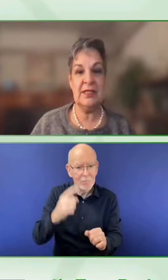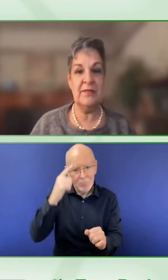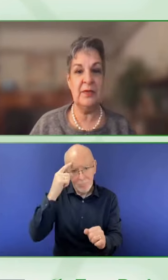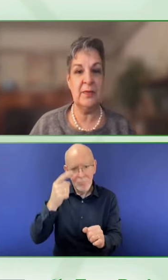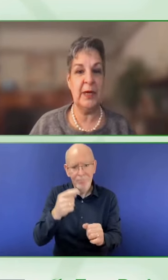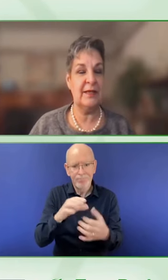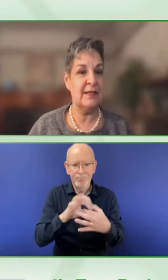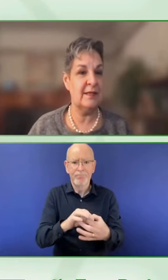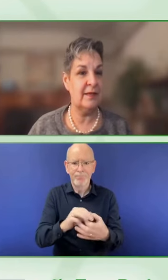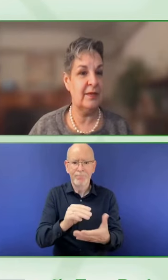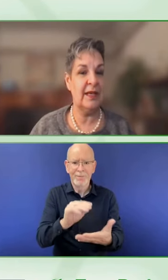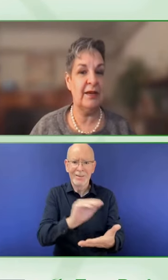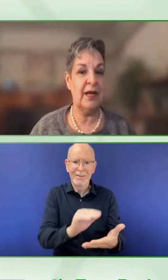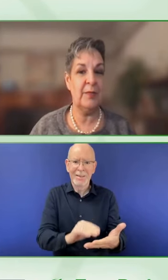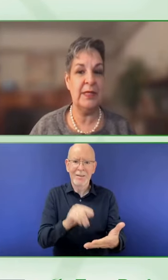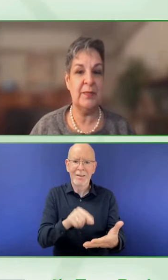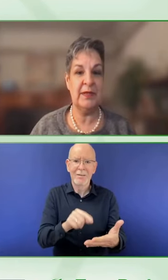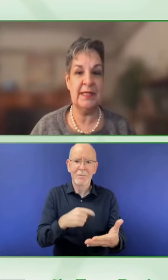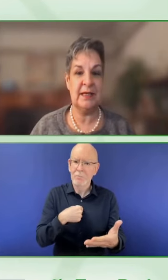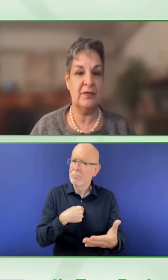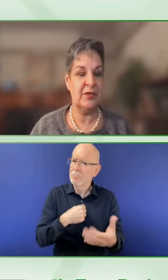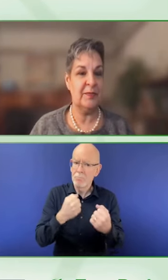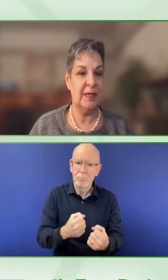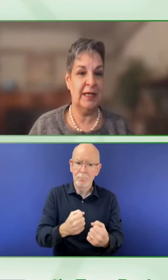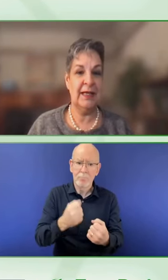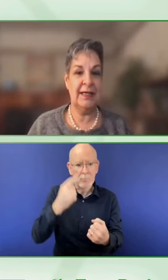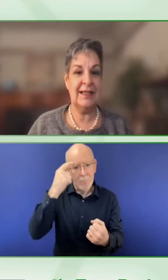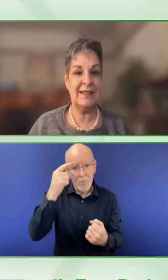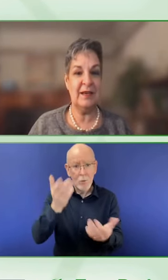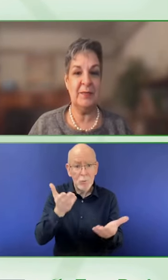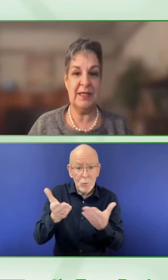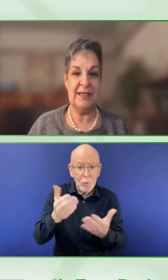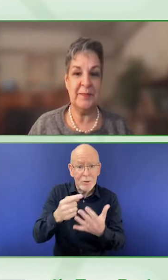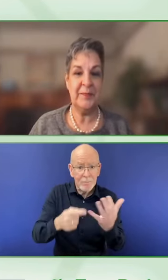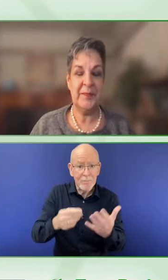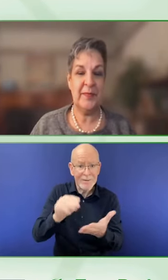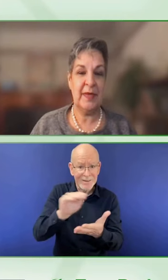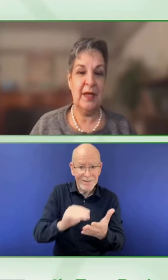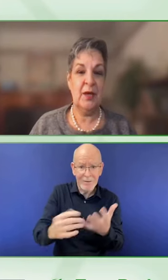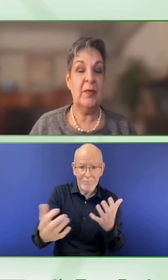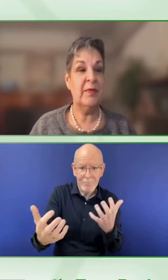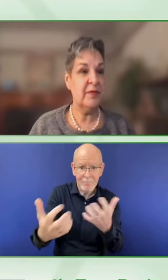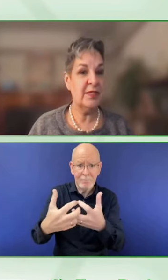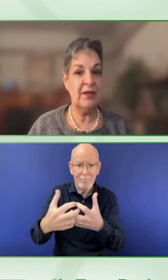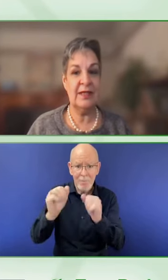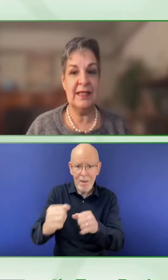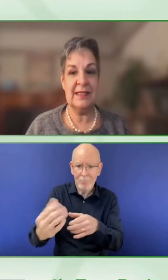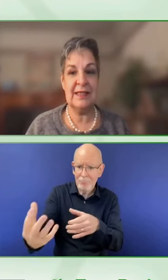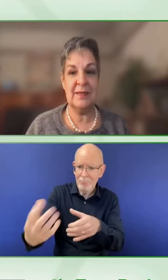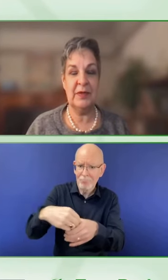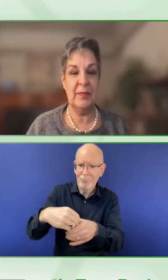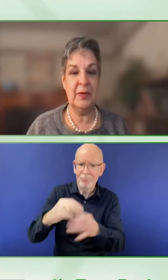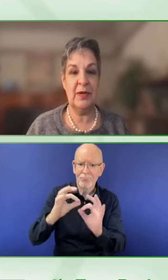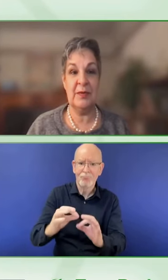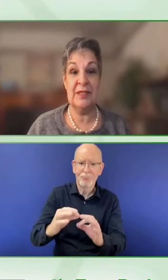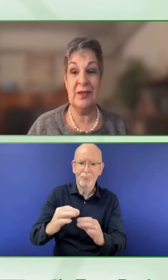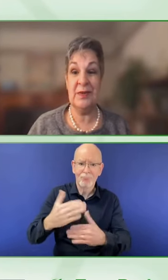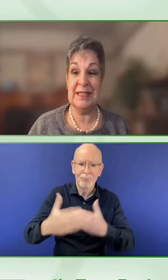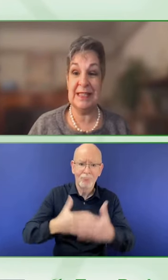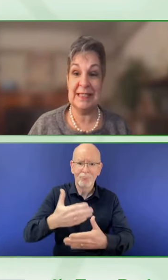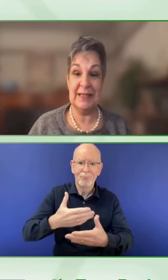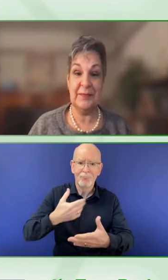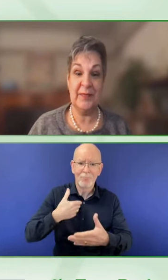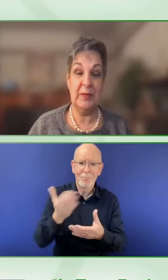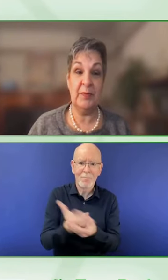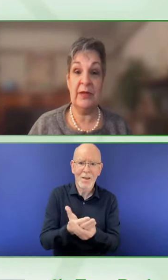I'll share just a few of the practices that are helping to build this culture. Next slide, please. When we first started the accessibility program, we